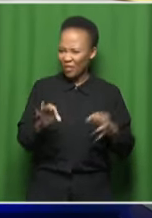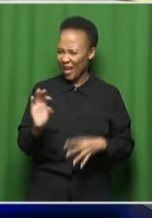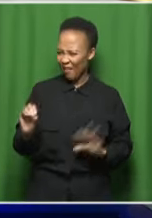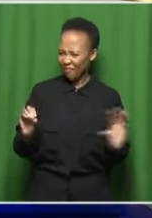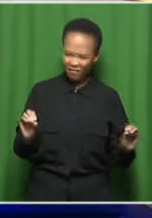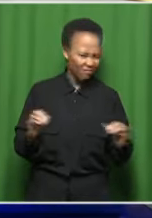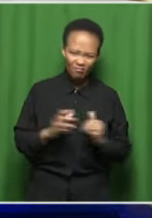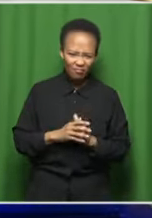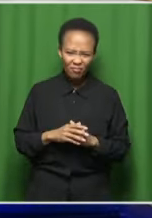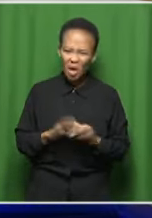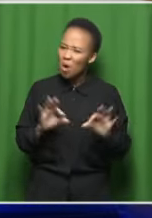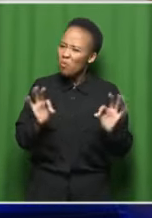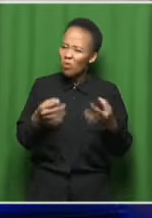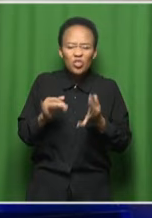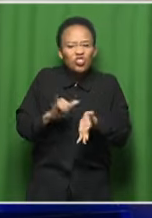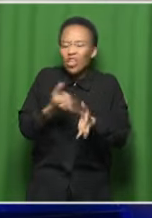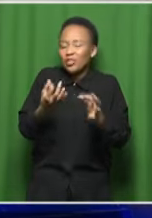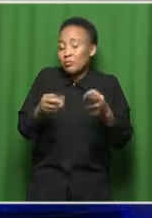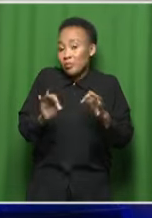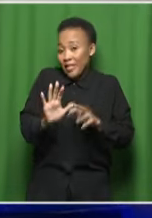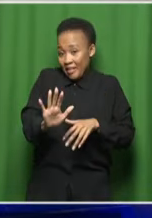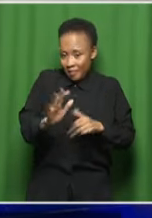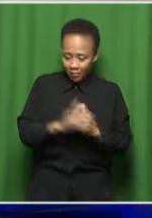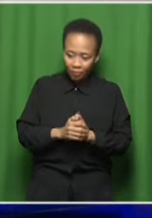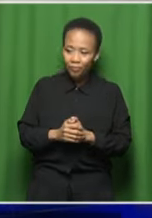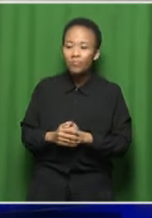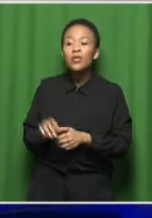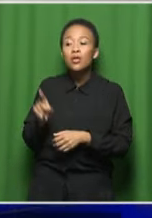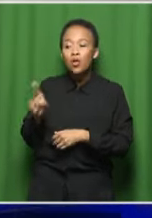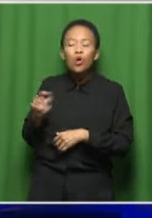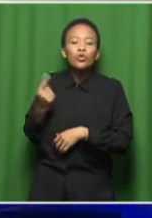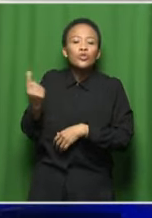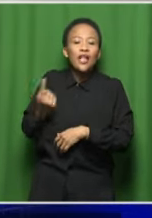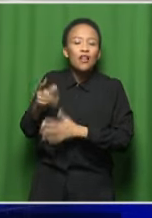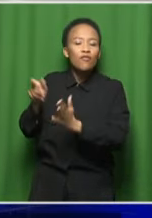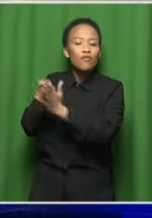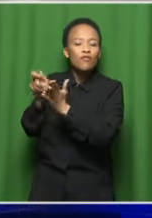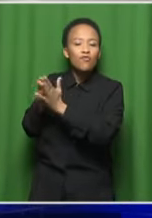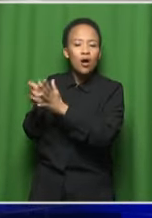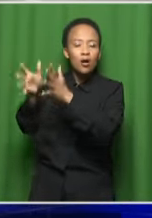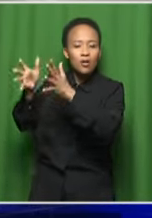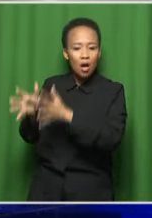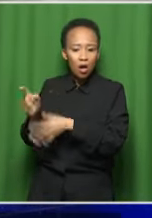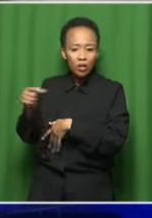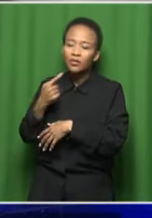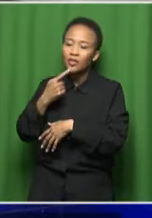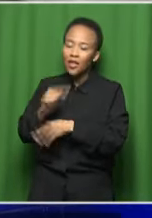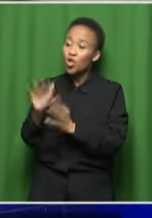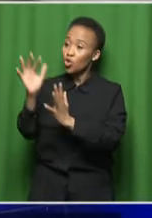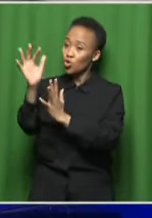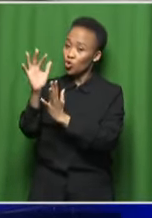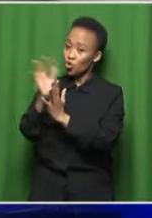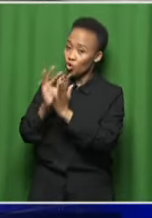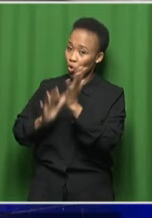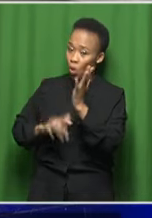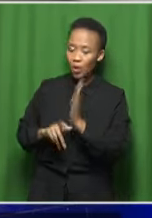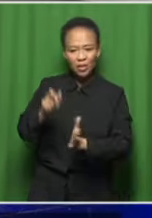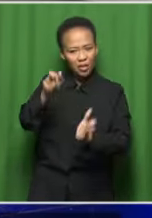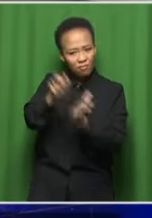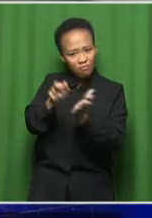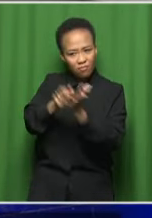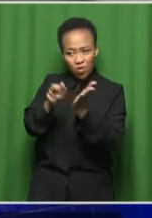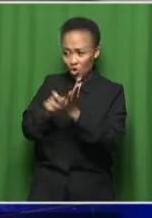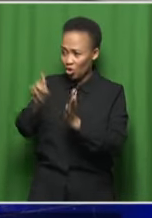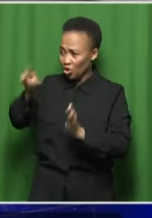timeless music. And as a writer yourself, why do you think it's so essential to document the stories of emerging jazz artists?